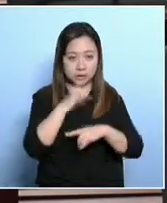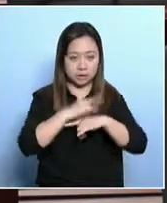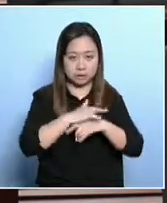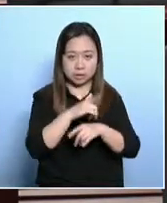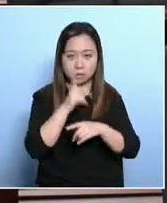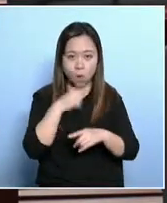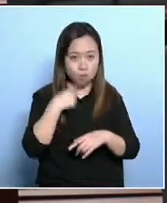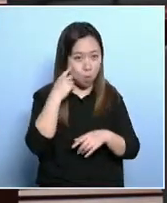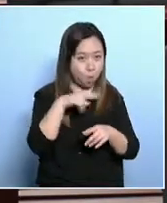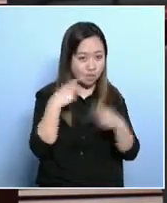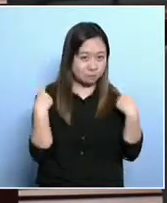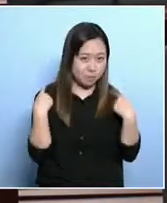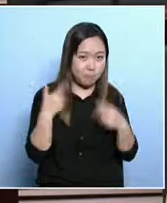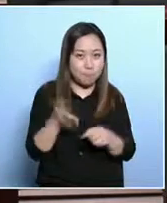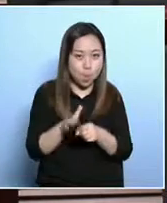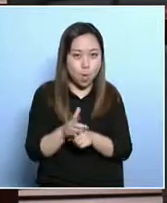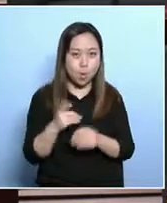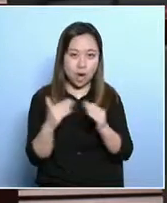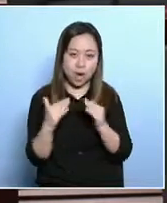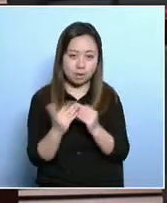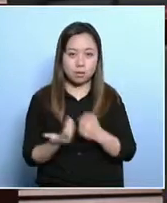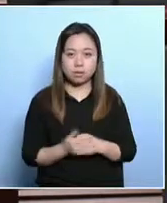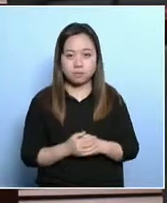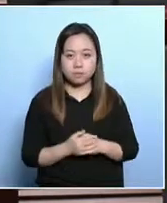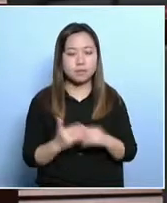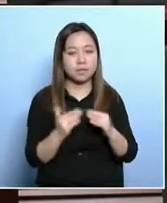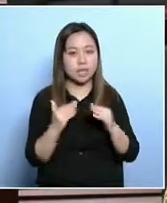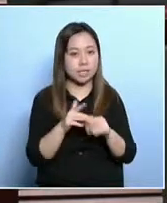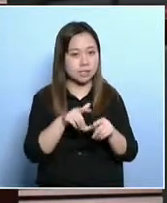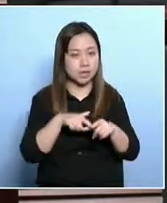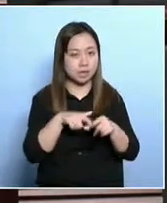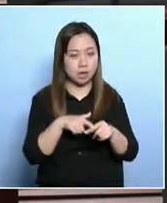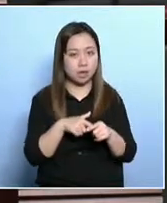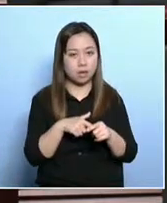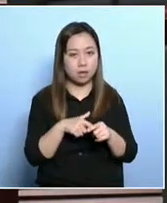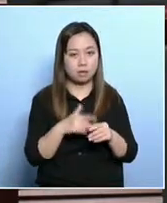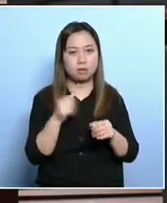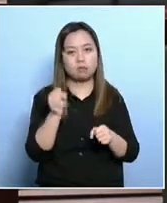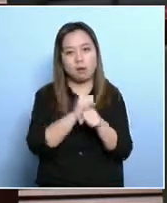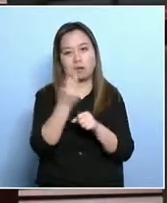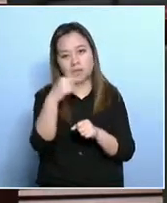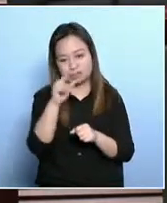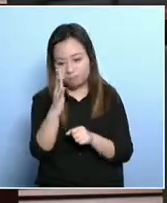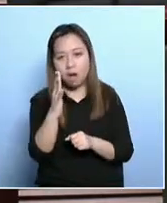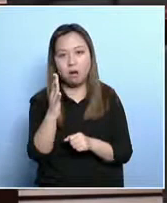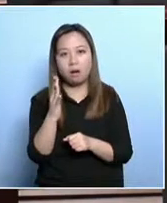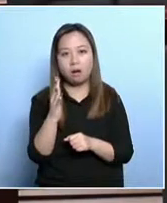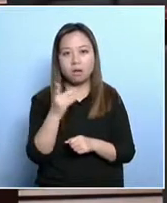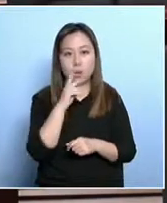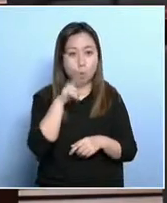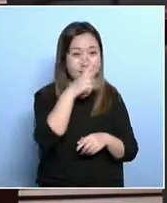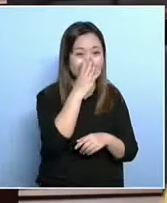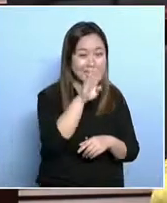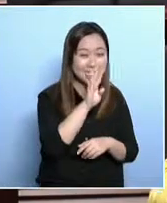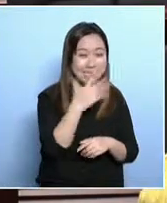is far from adequate. Now, so if a CSSA recipient wants